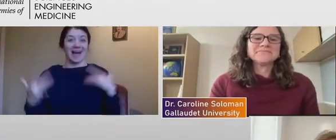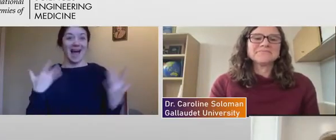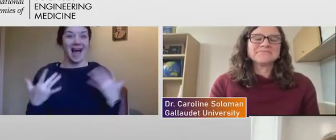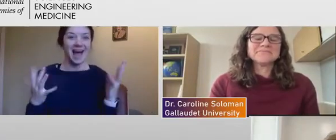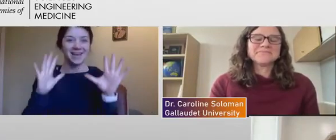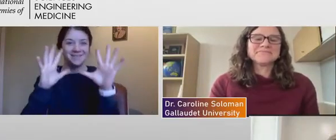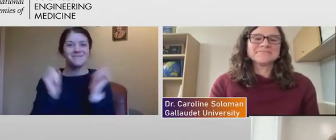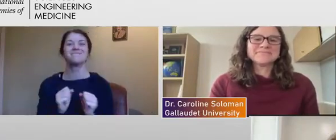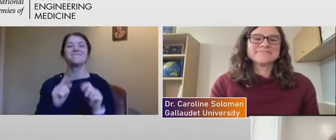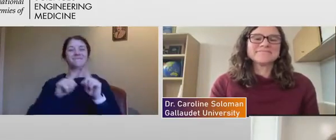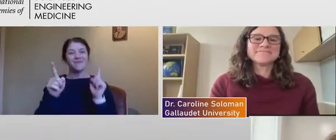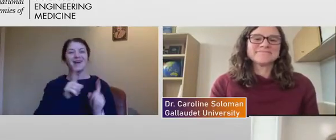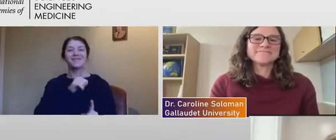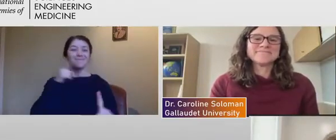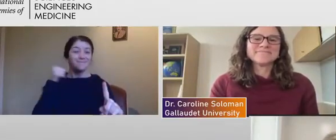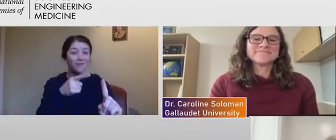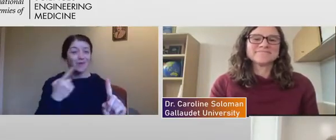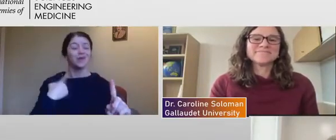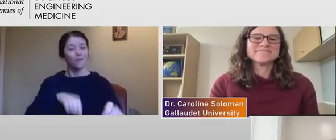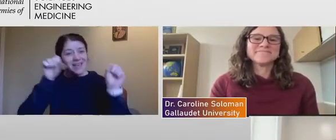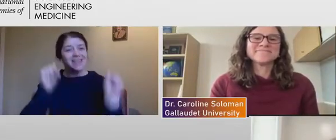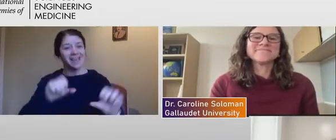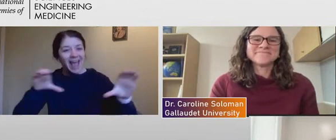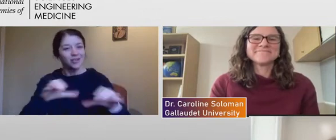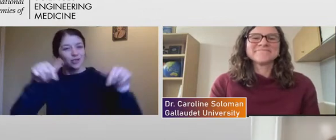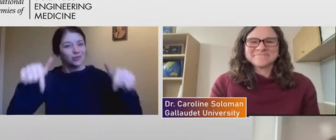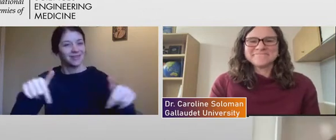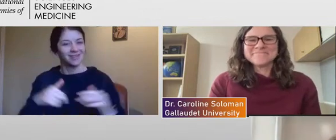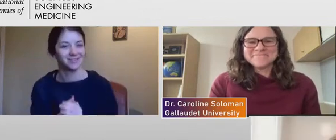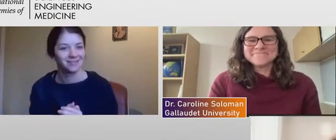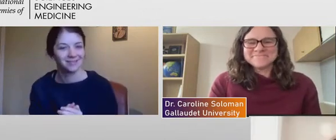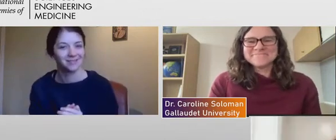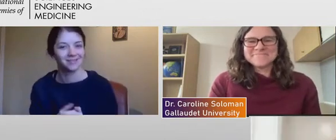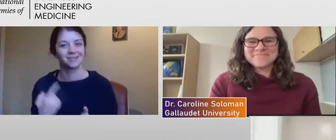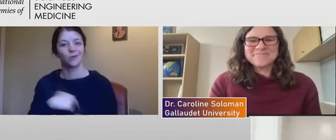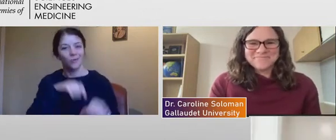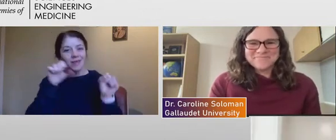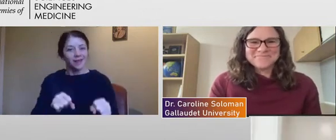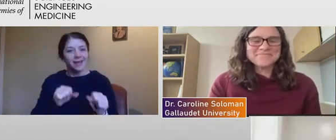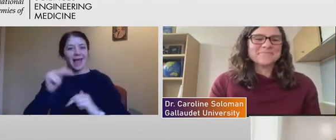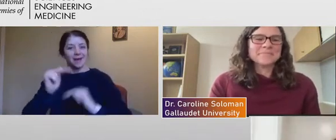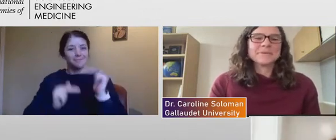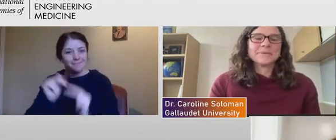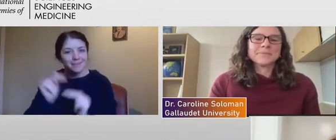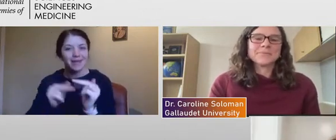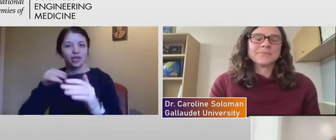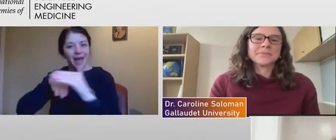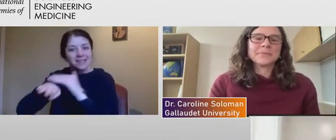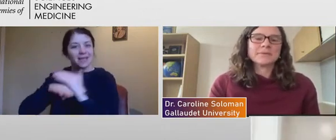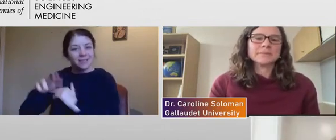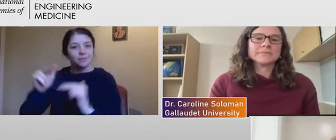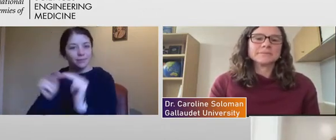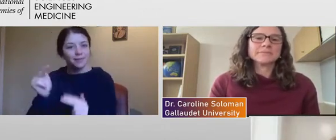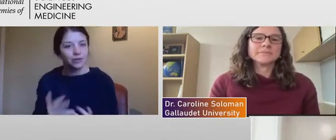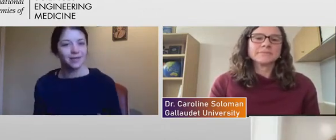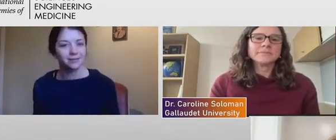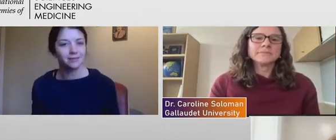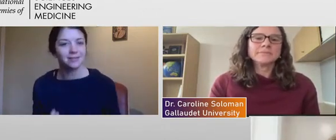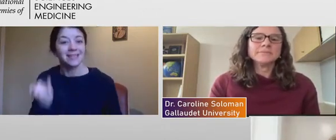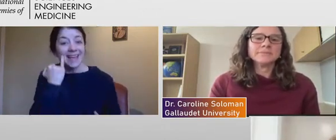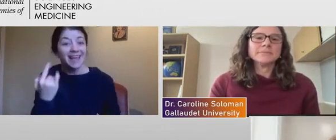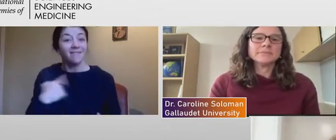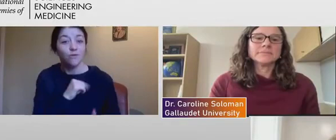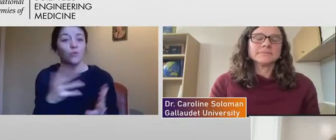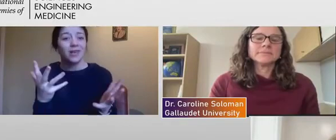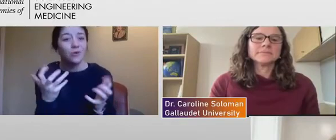we can do this, right? We can build buildings that are accessible if we want to,